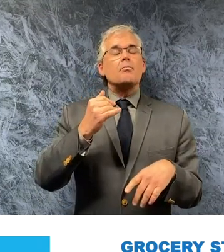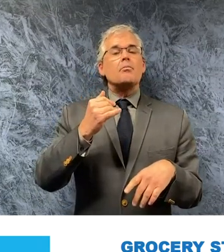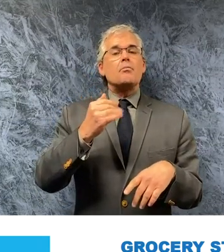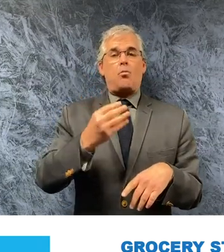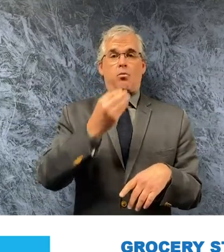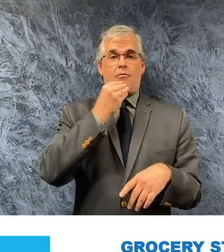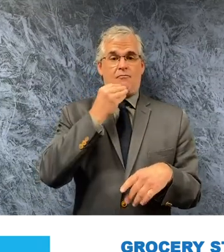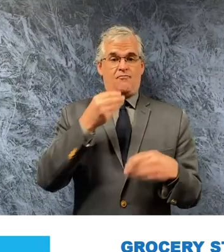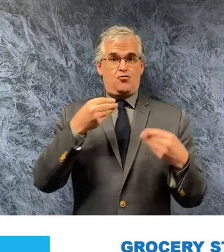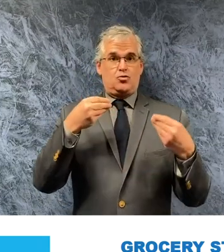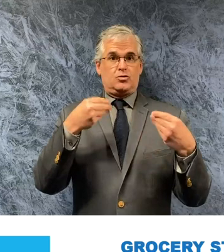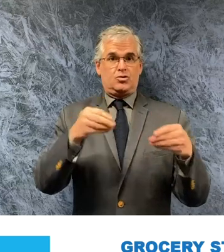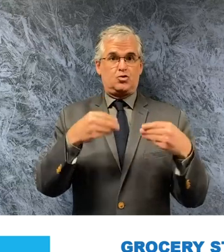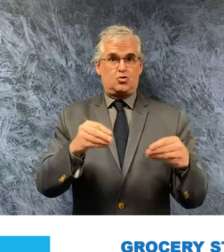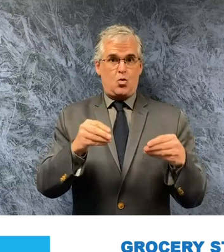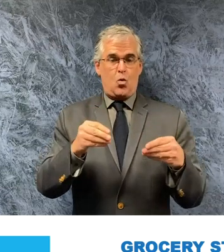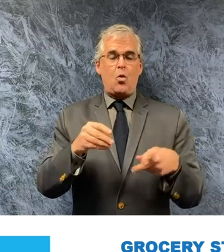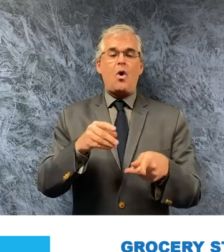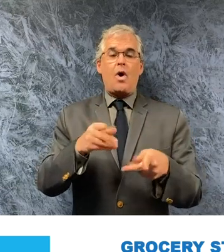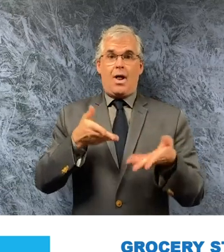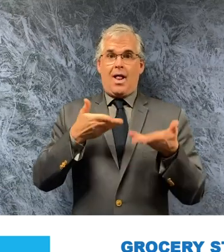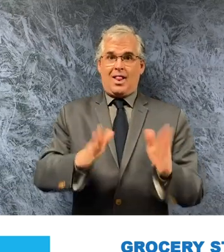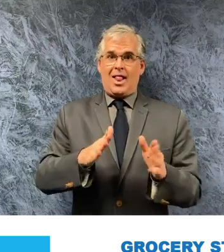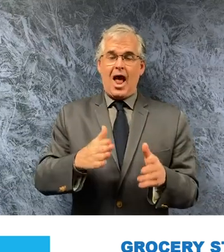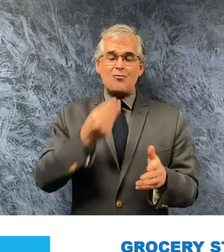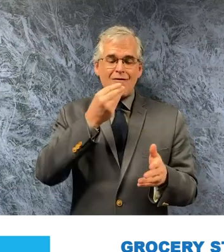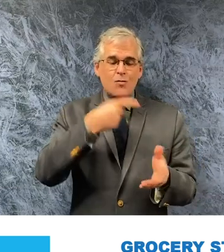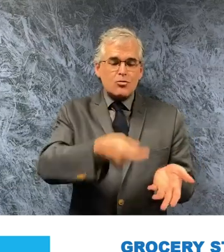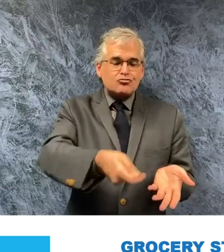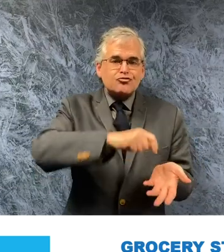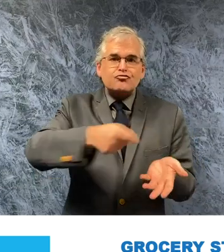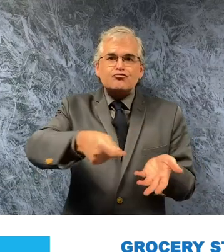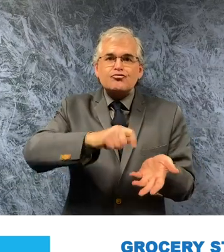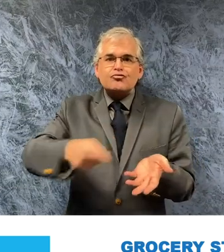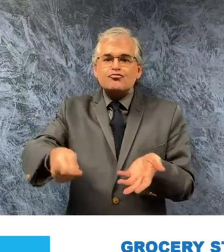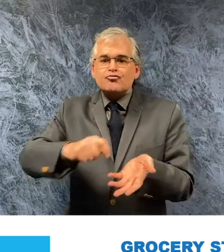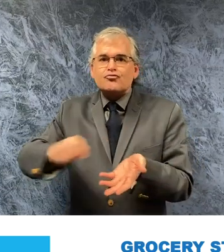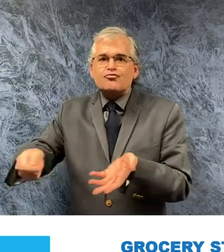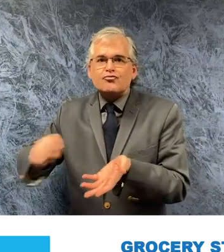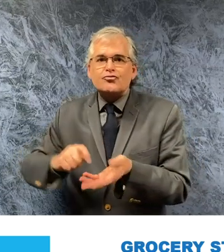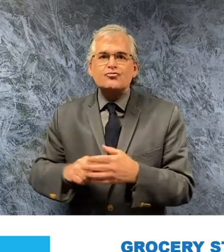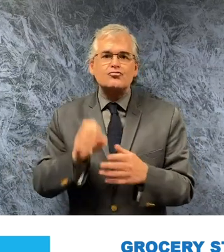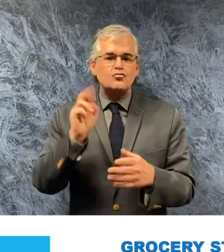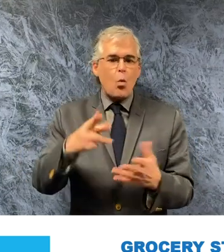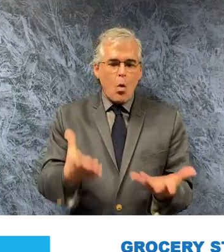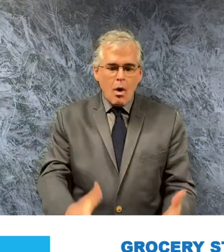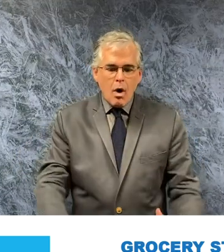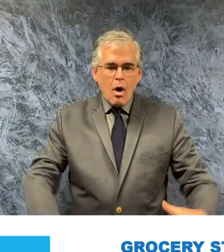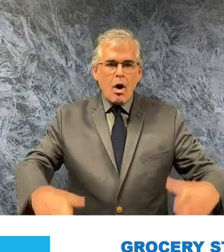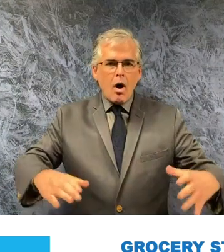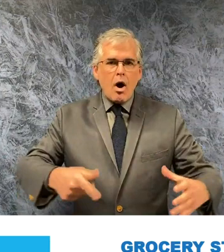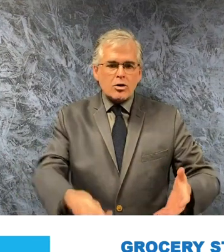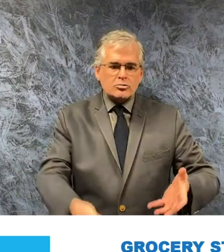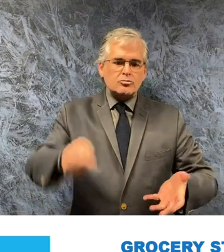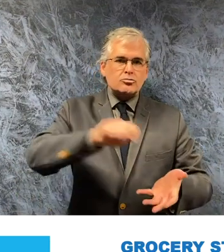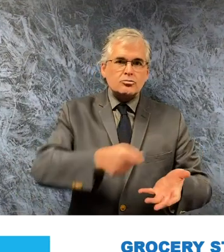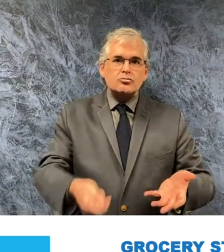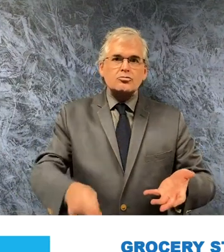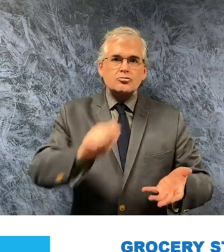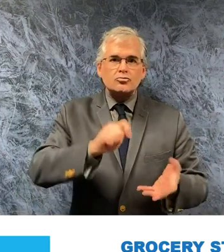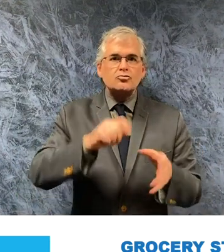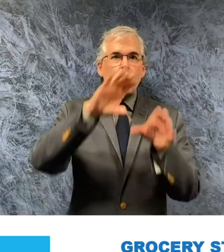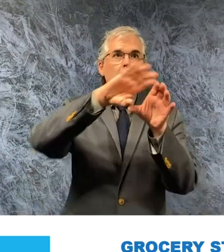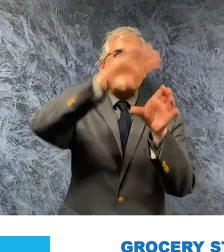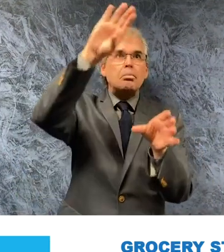from offering self-service food stations salad bars or other unpackaged bulk dry goods to customers